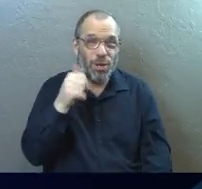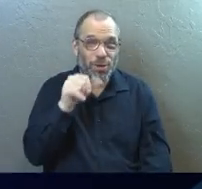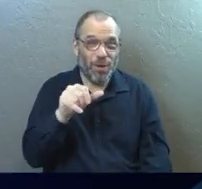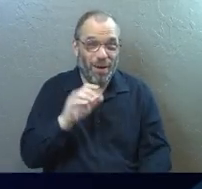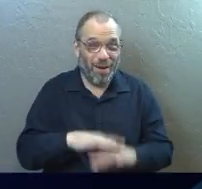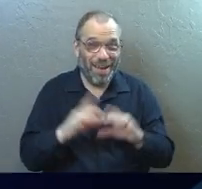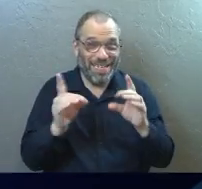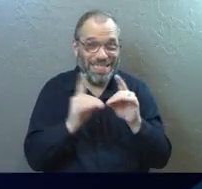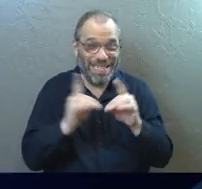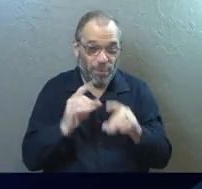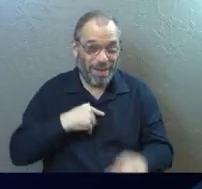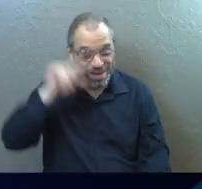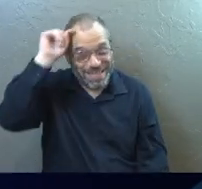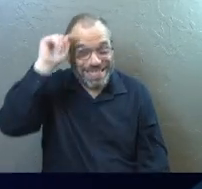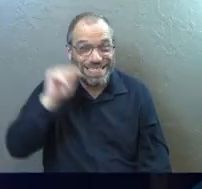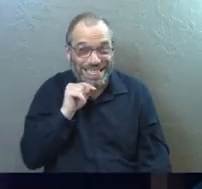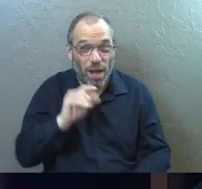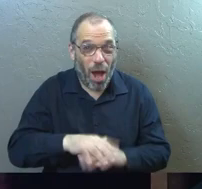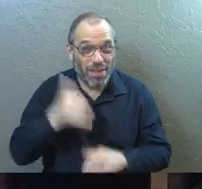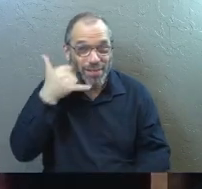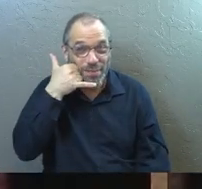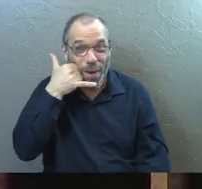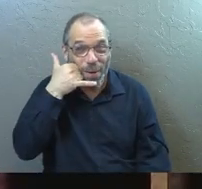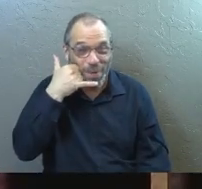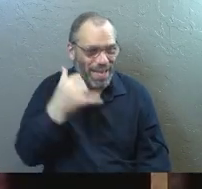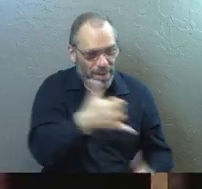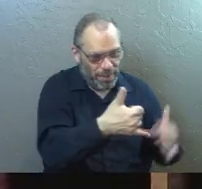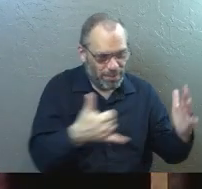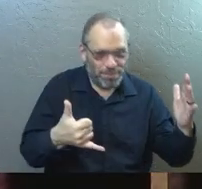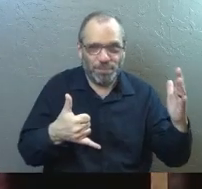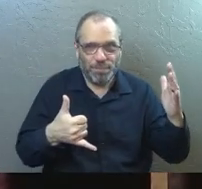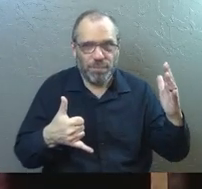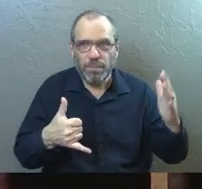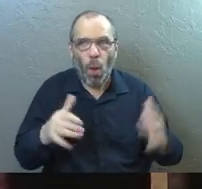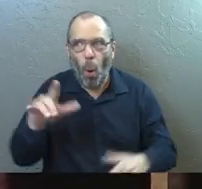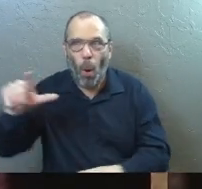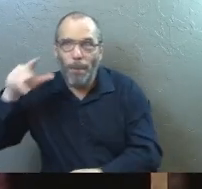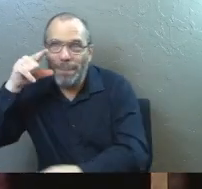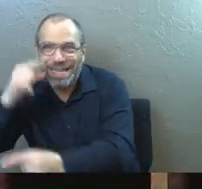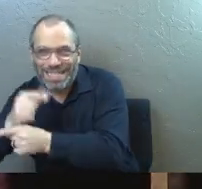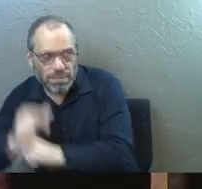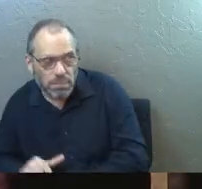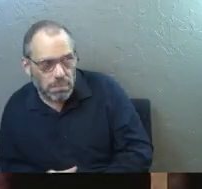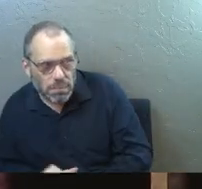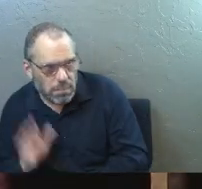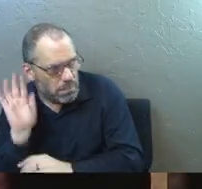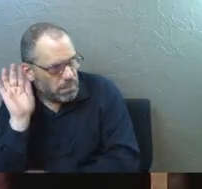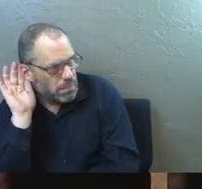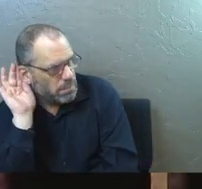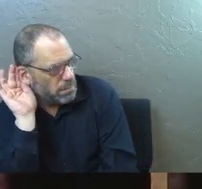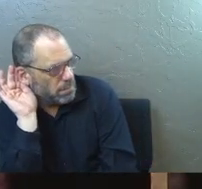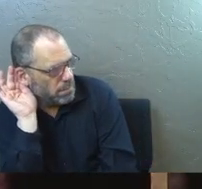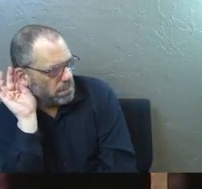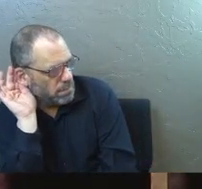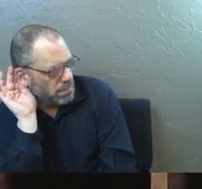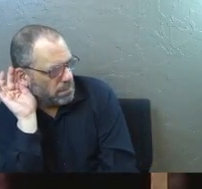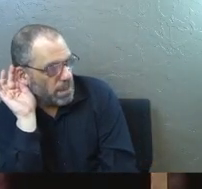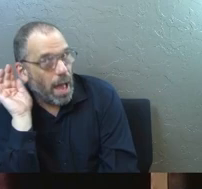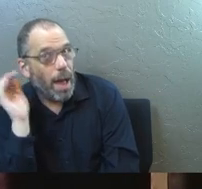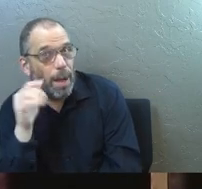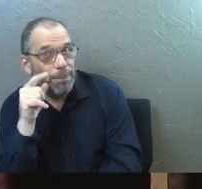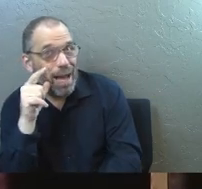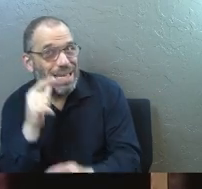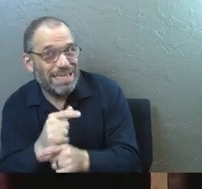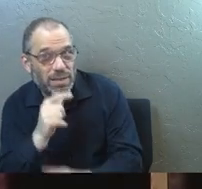out on a date when I was a teenager on the phone mounted in our kitchen. And you can bet my sisters were listening in and she